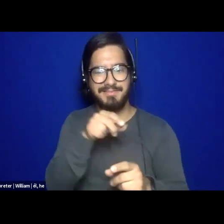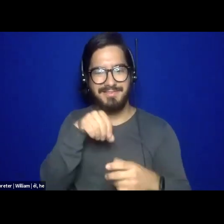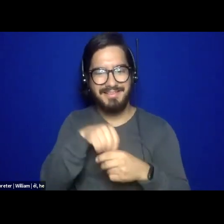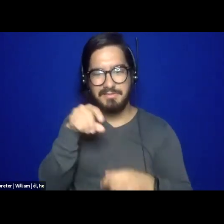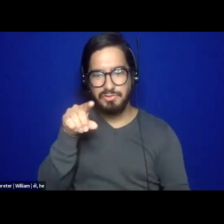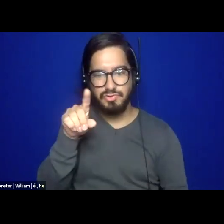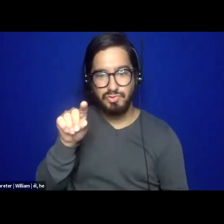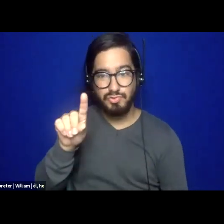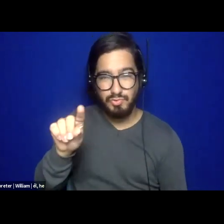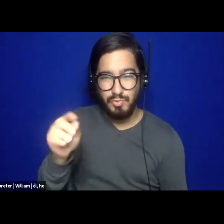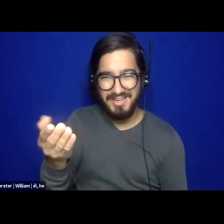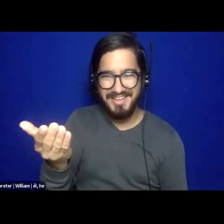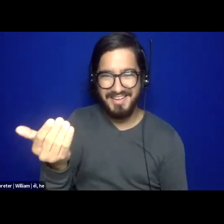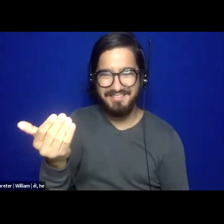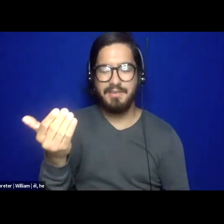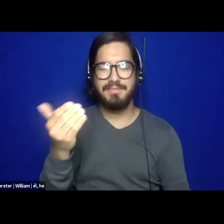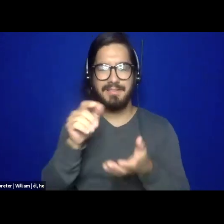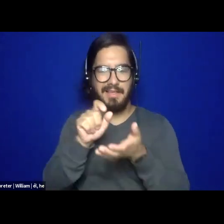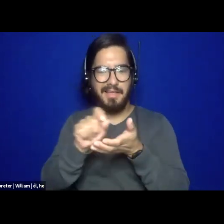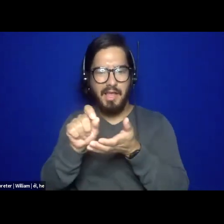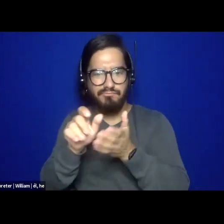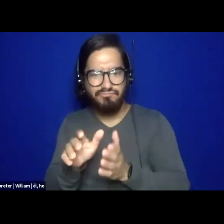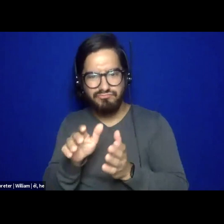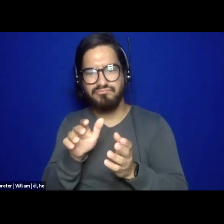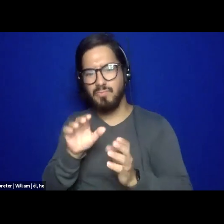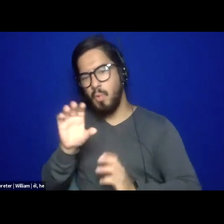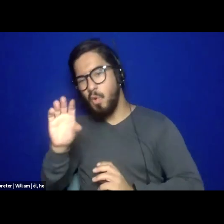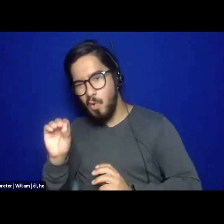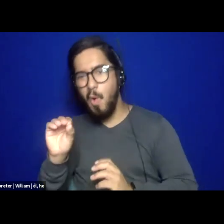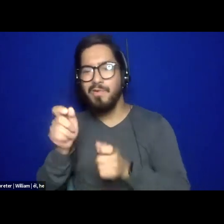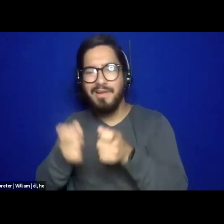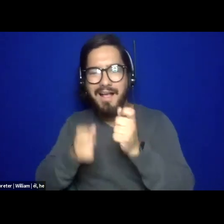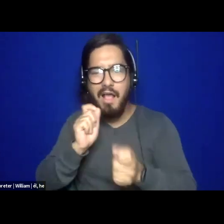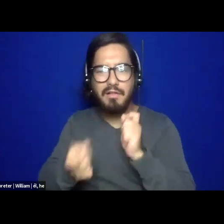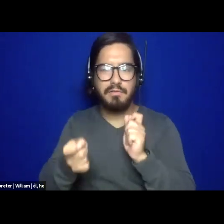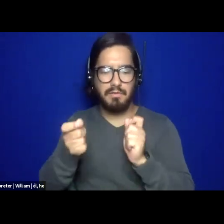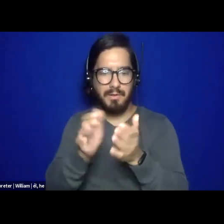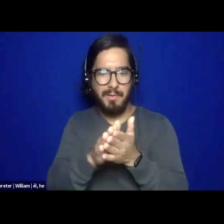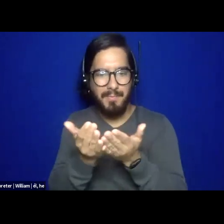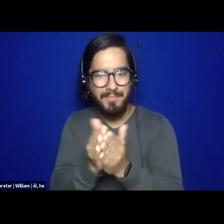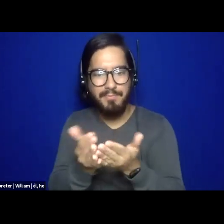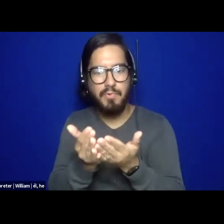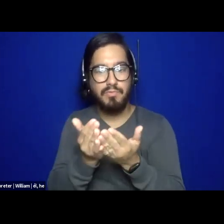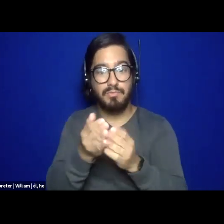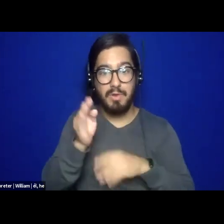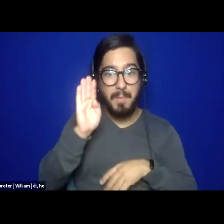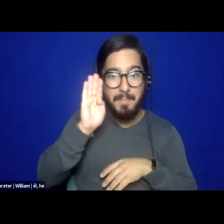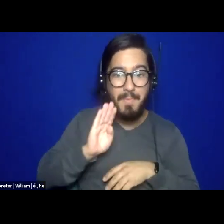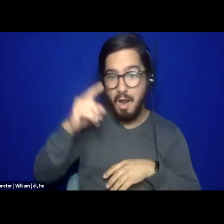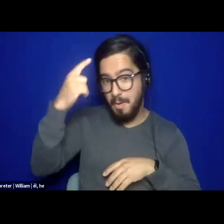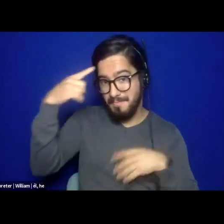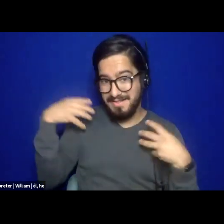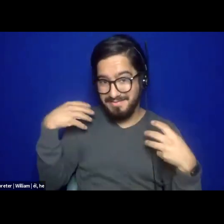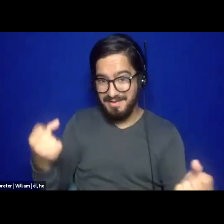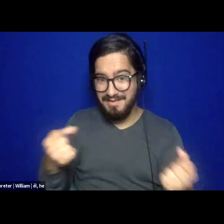mental health and narratives called The Color of Hope, People of Color, Mental Health Narratives. I recently hosted a digital show around